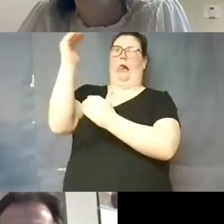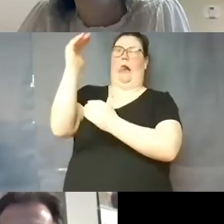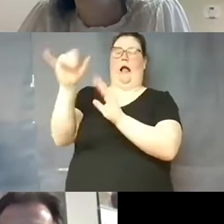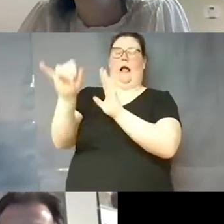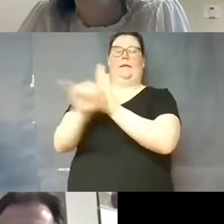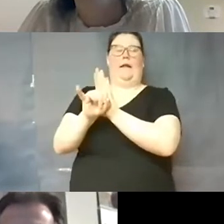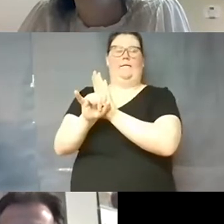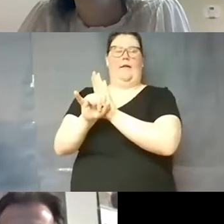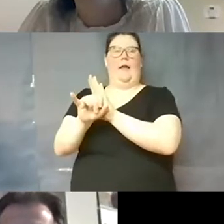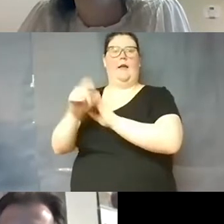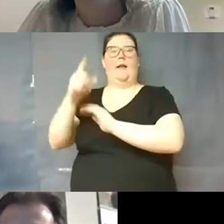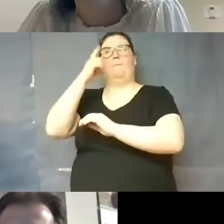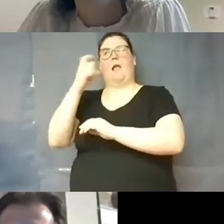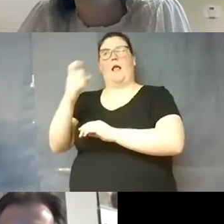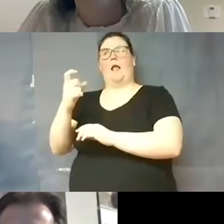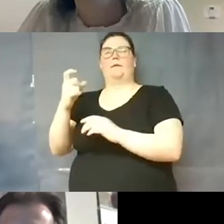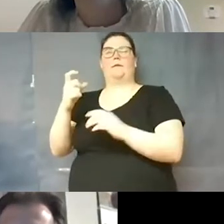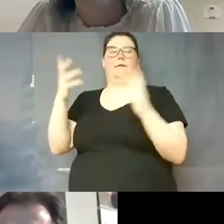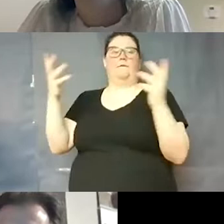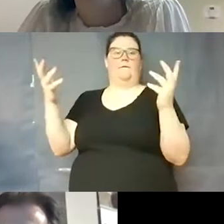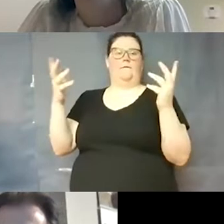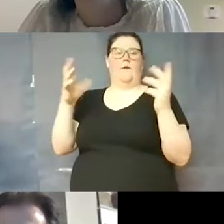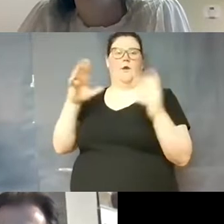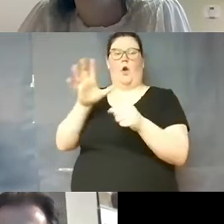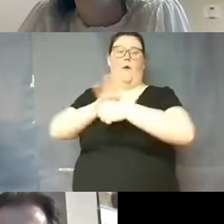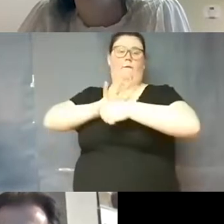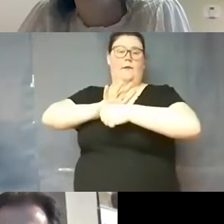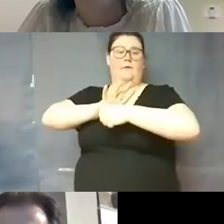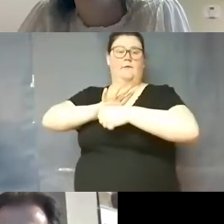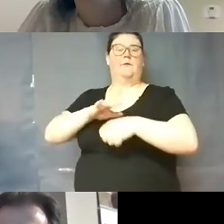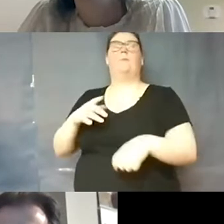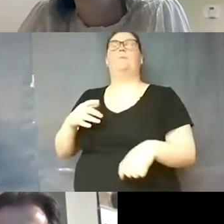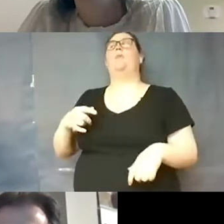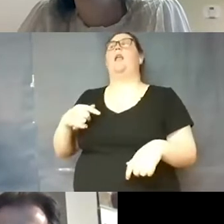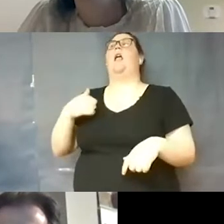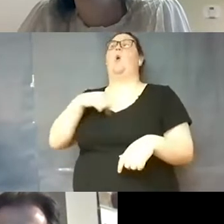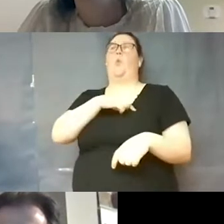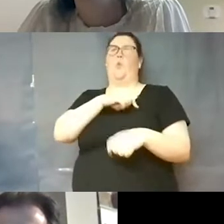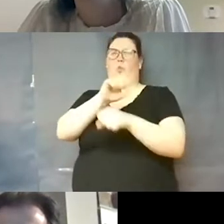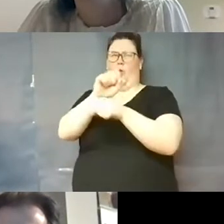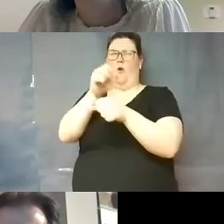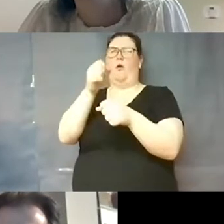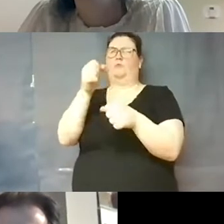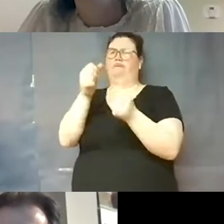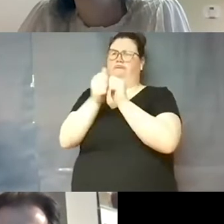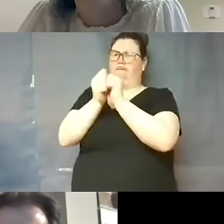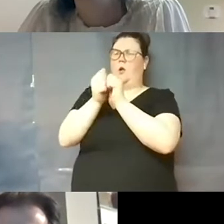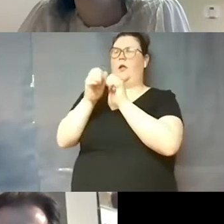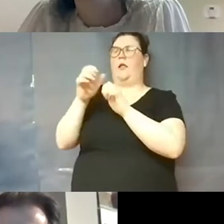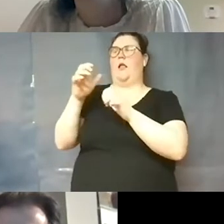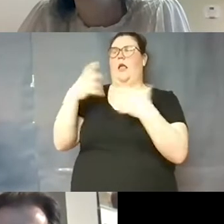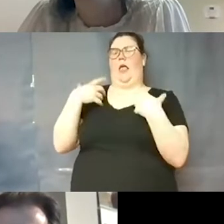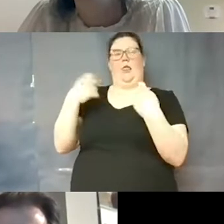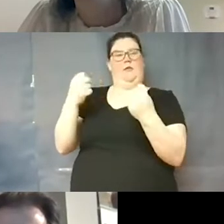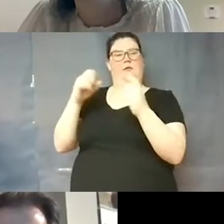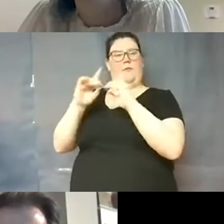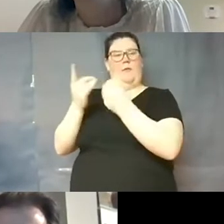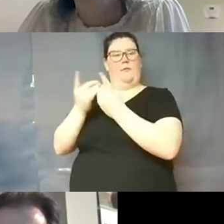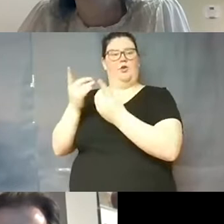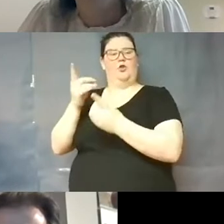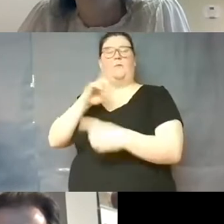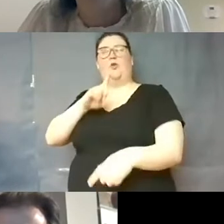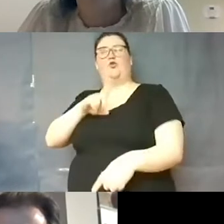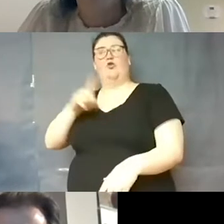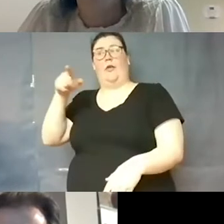because of covid then we work very hard with our health department to make sure that they're aware